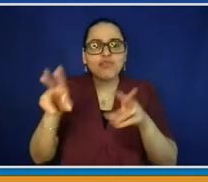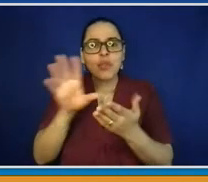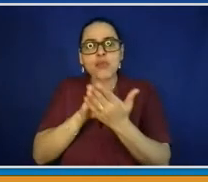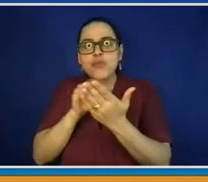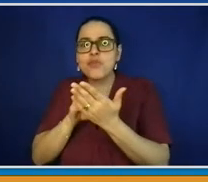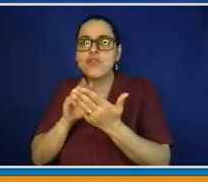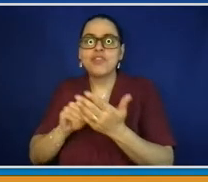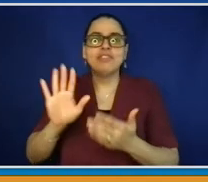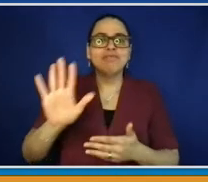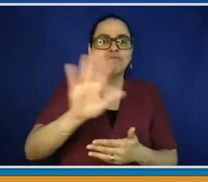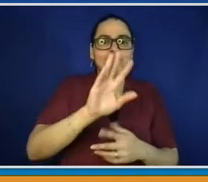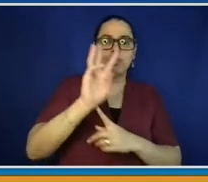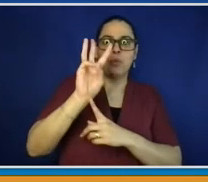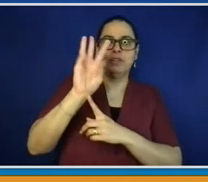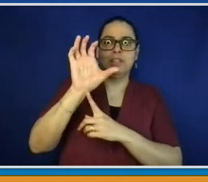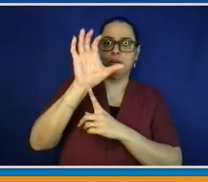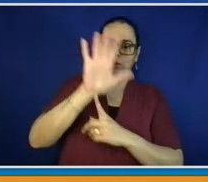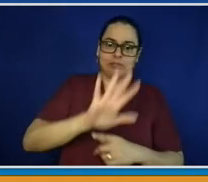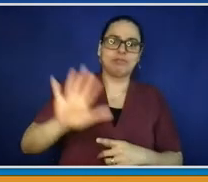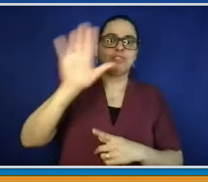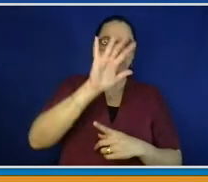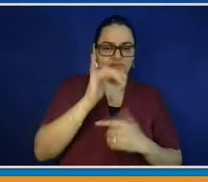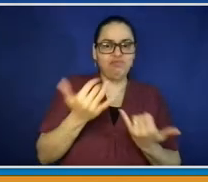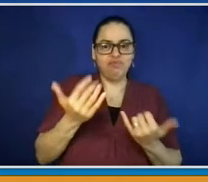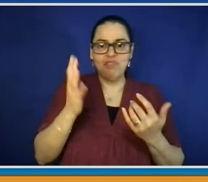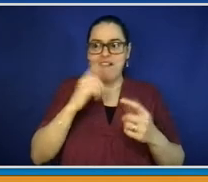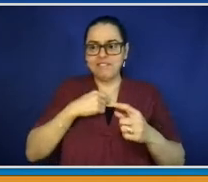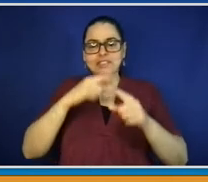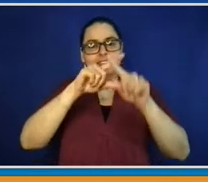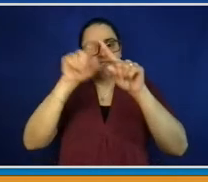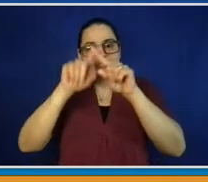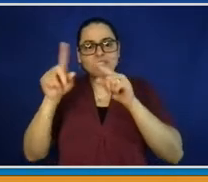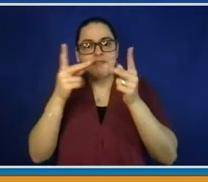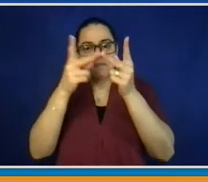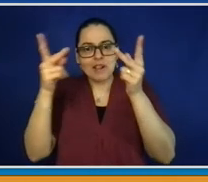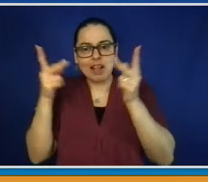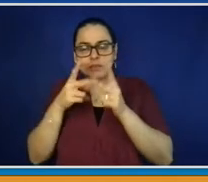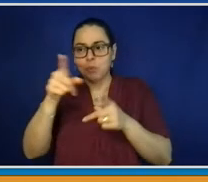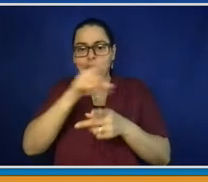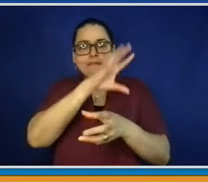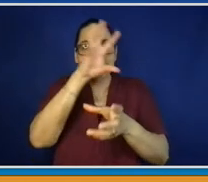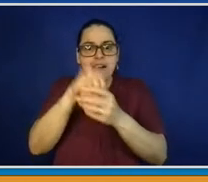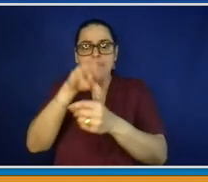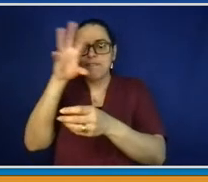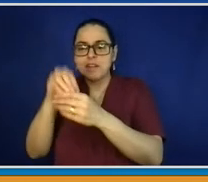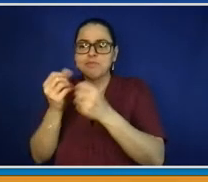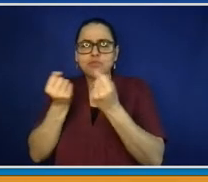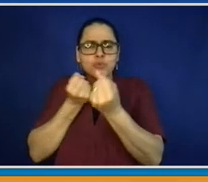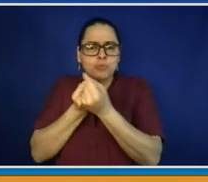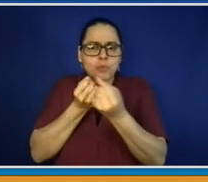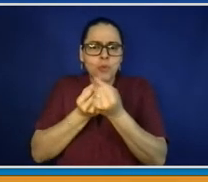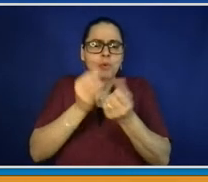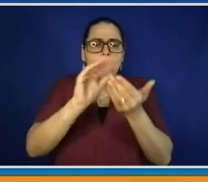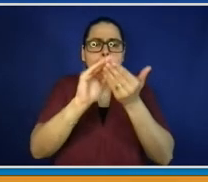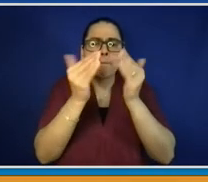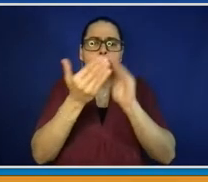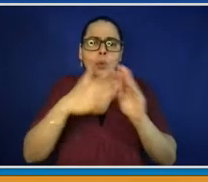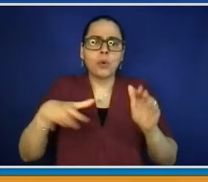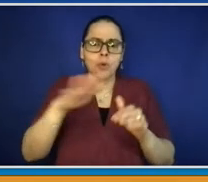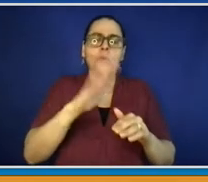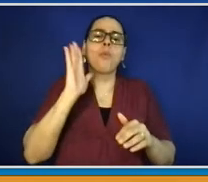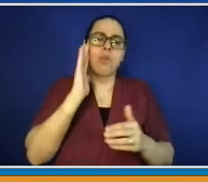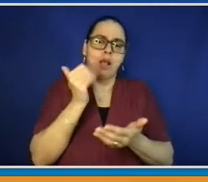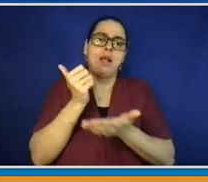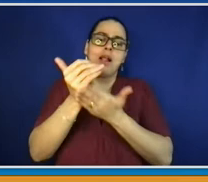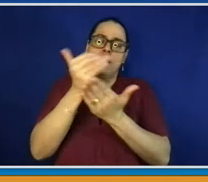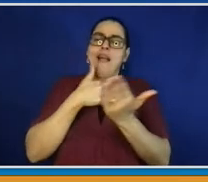how to participate, how to promote your local community, digital assets, social media, newsletters, websites.